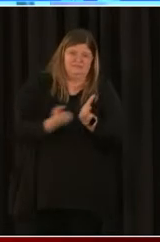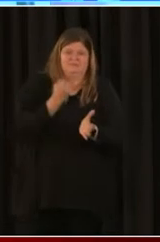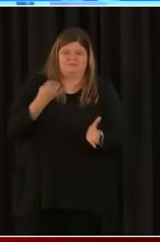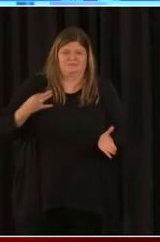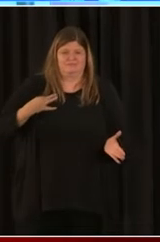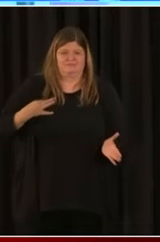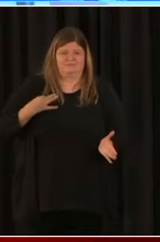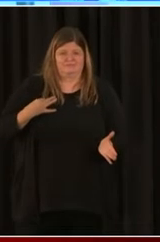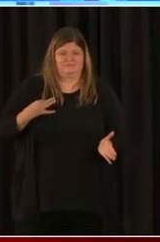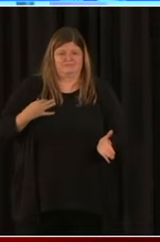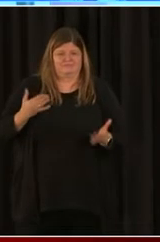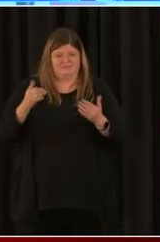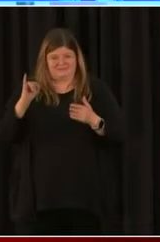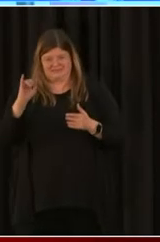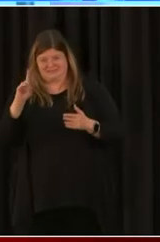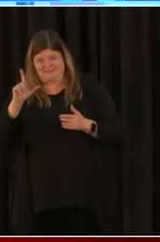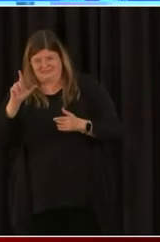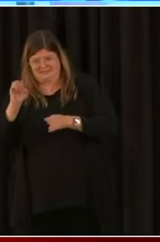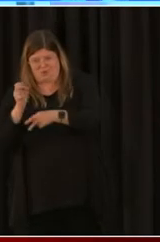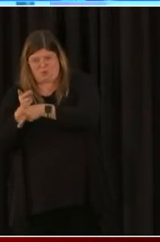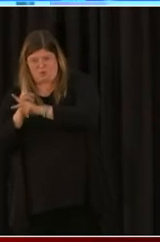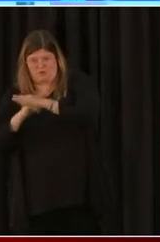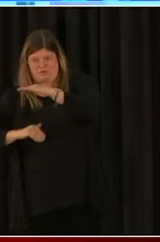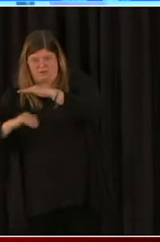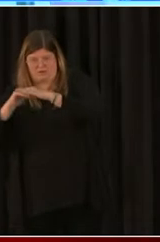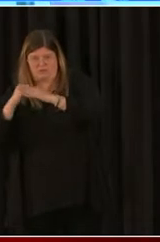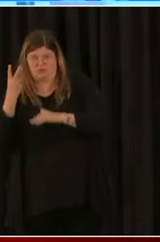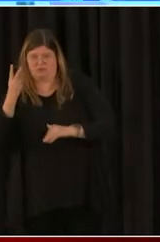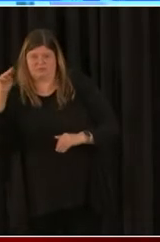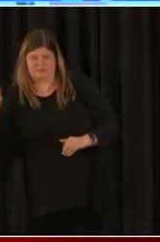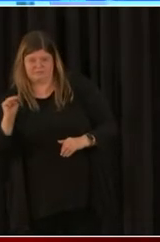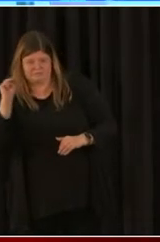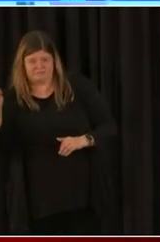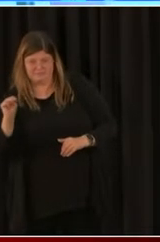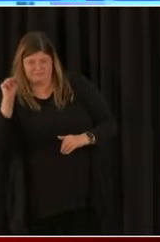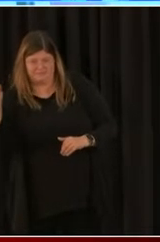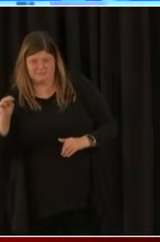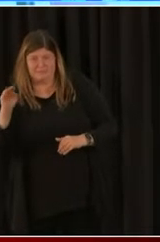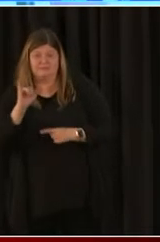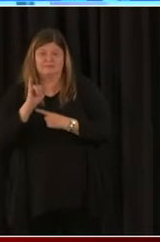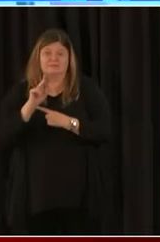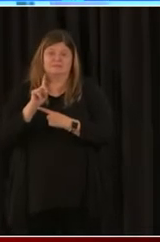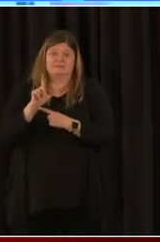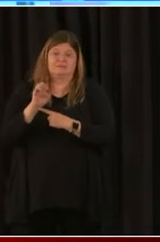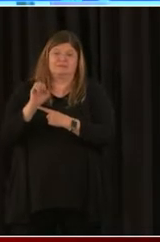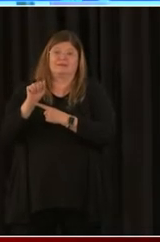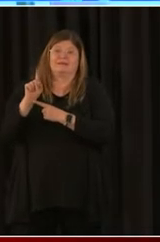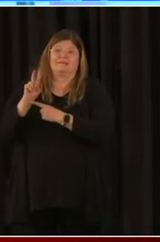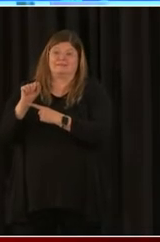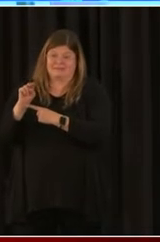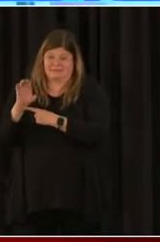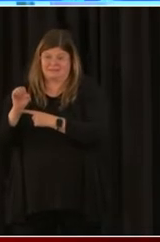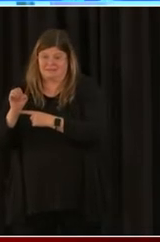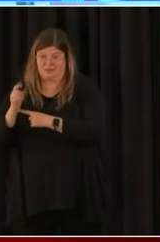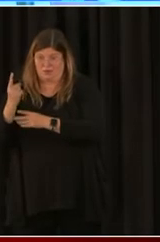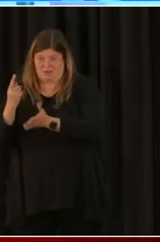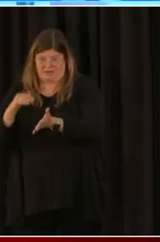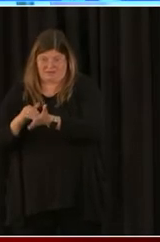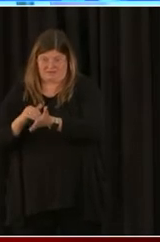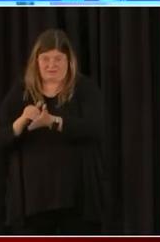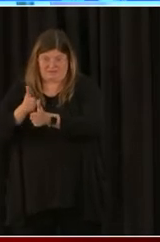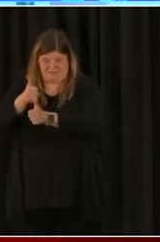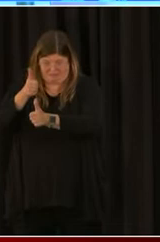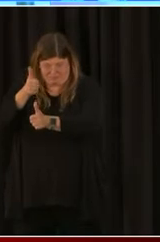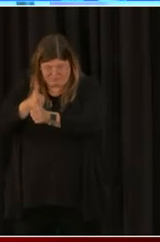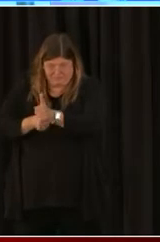and for the EIDL advance, which is $1,000 per employee up